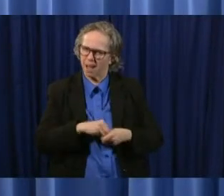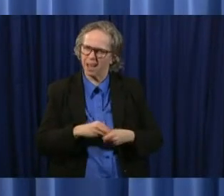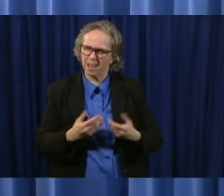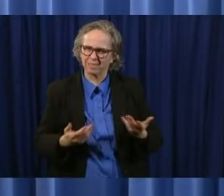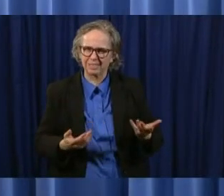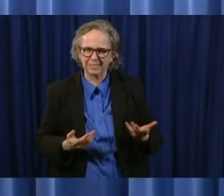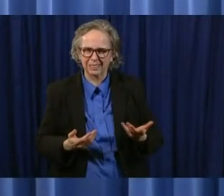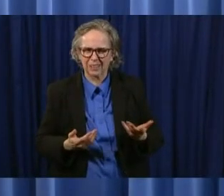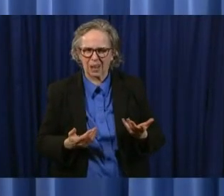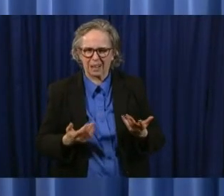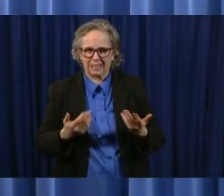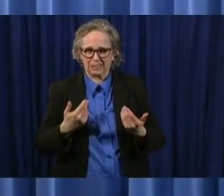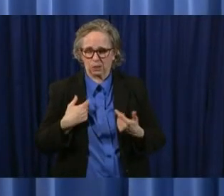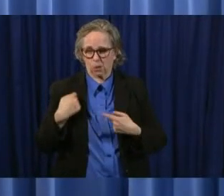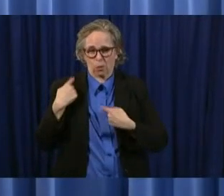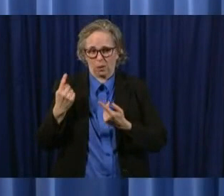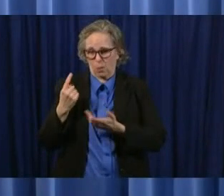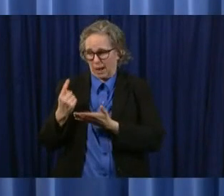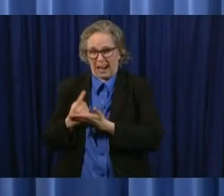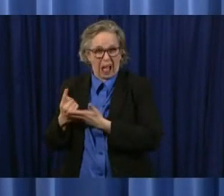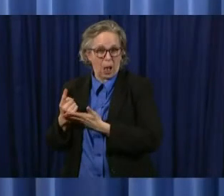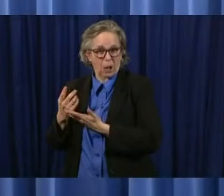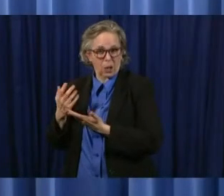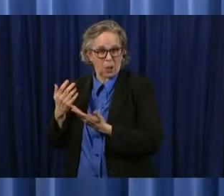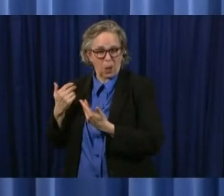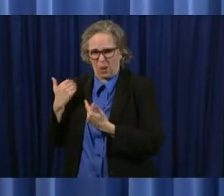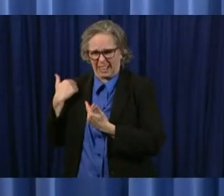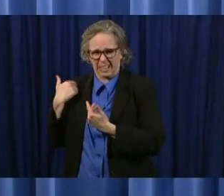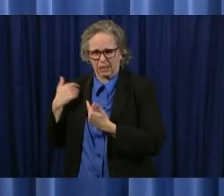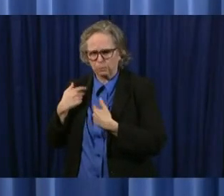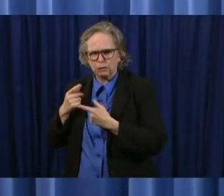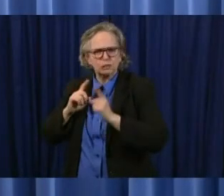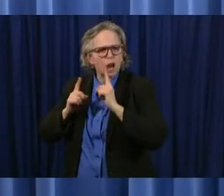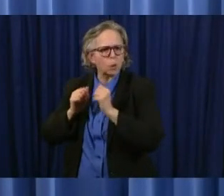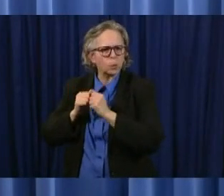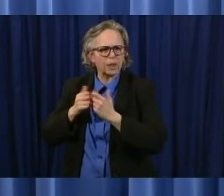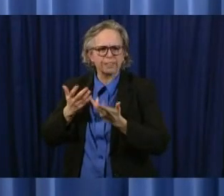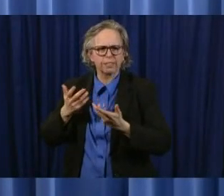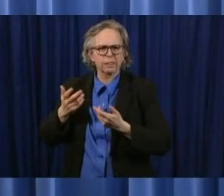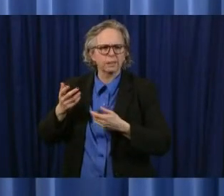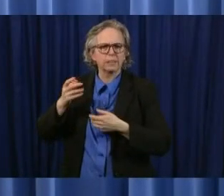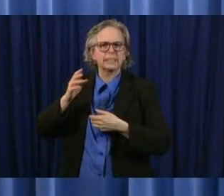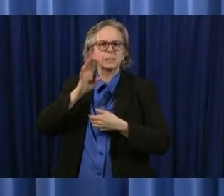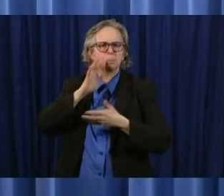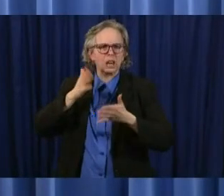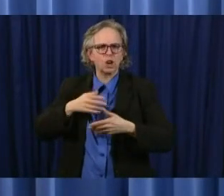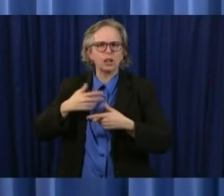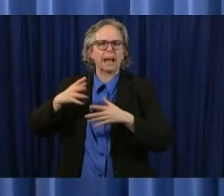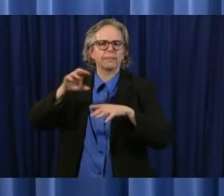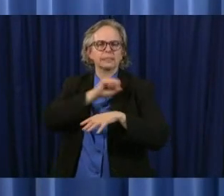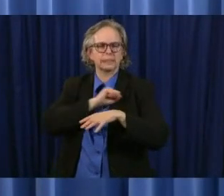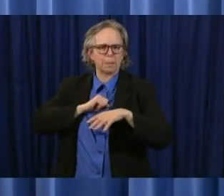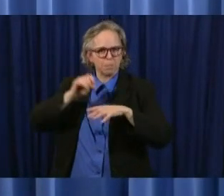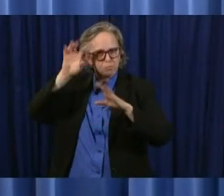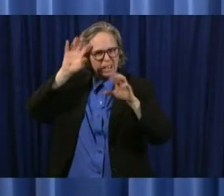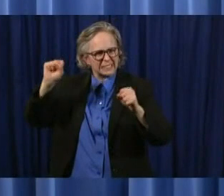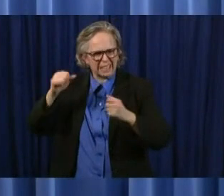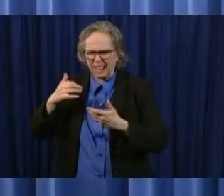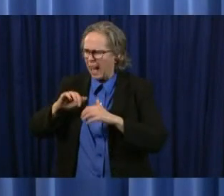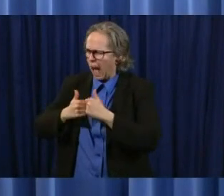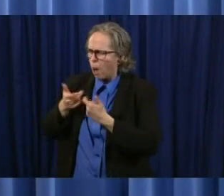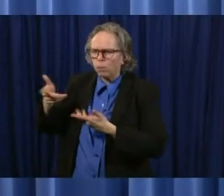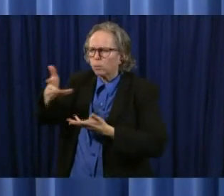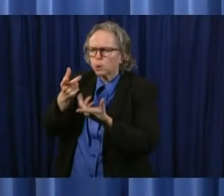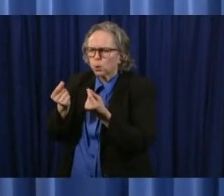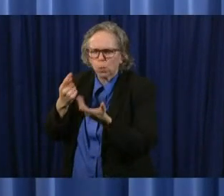to the speaker senate president uh about kind of how we start back in regard to child care so that's a long answer to say